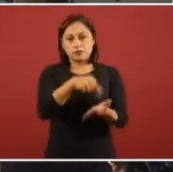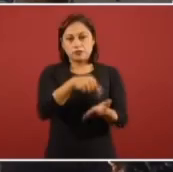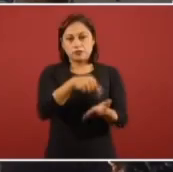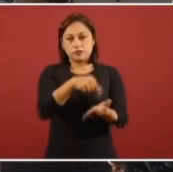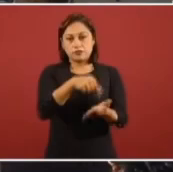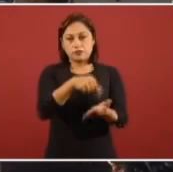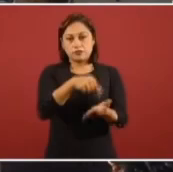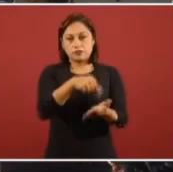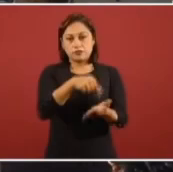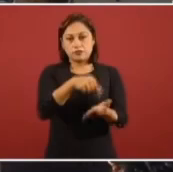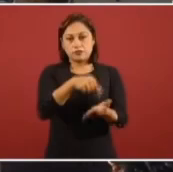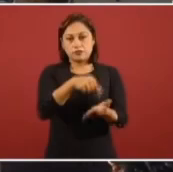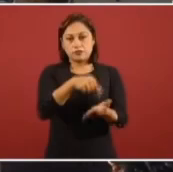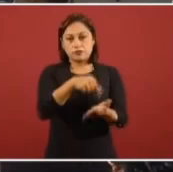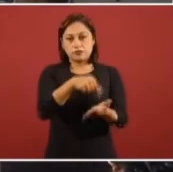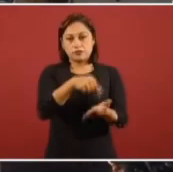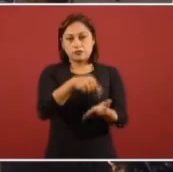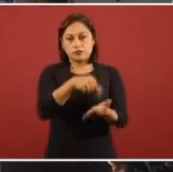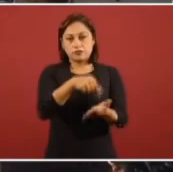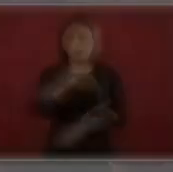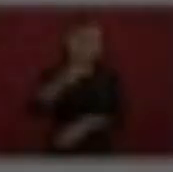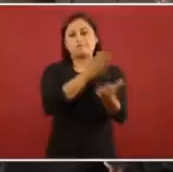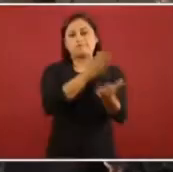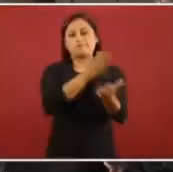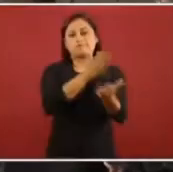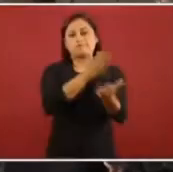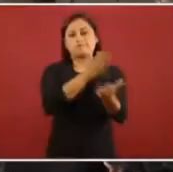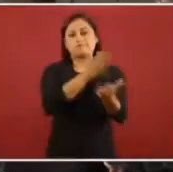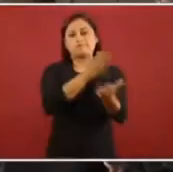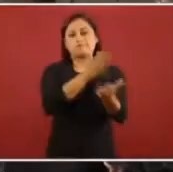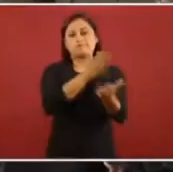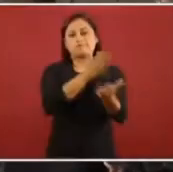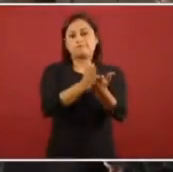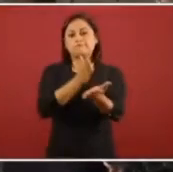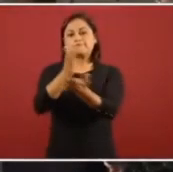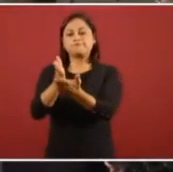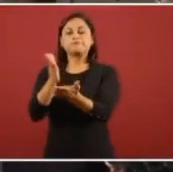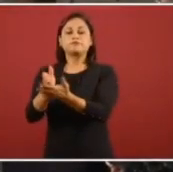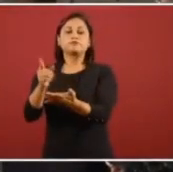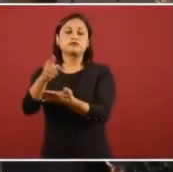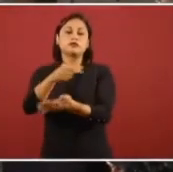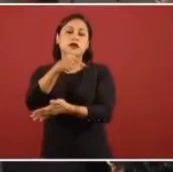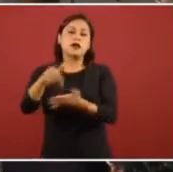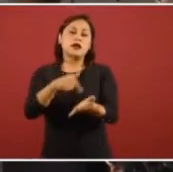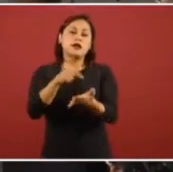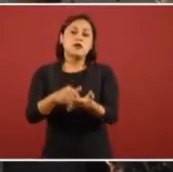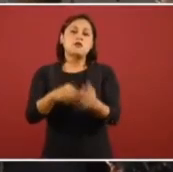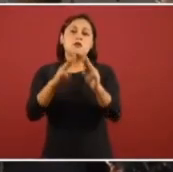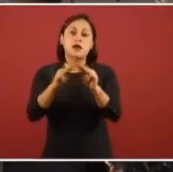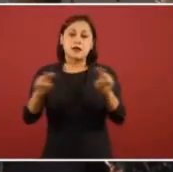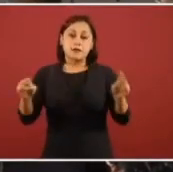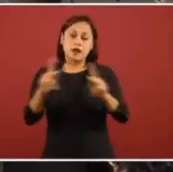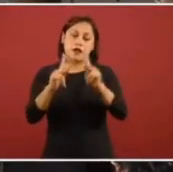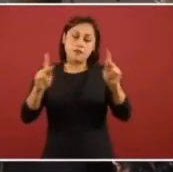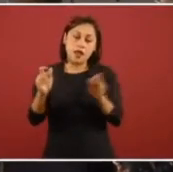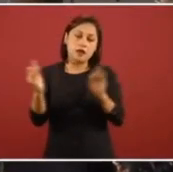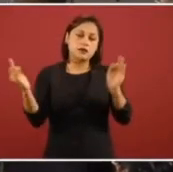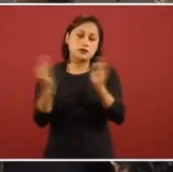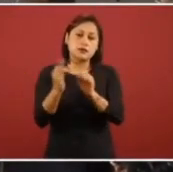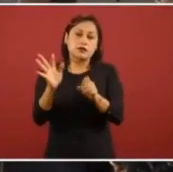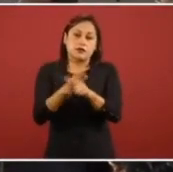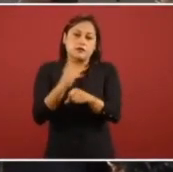you guys can hear who it was, okay? ...de se dañan más los cilindros por las cuestiones